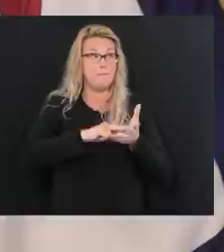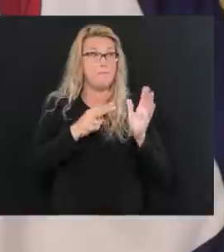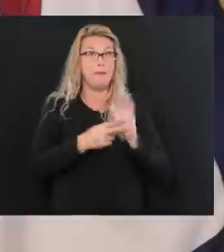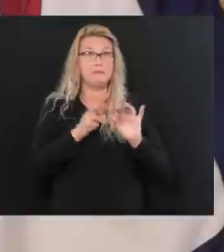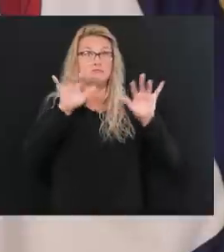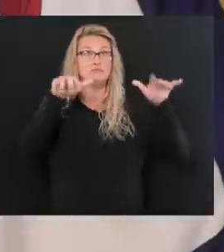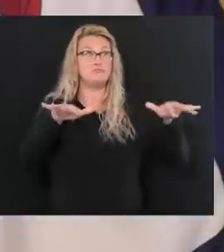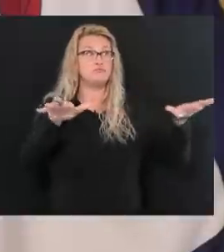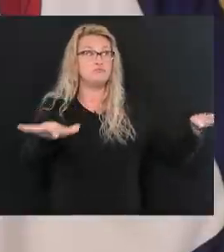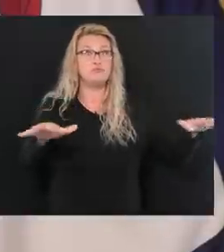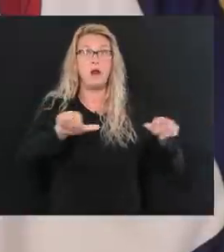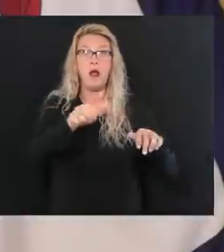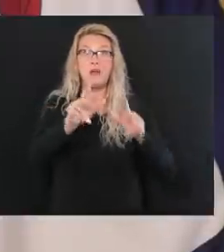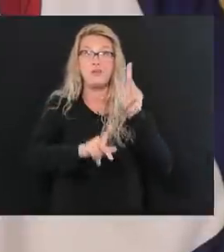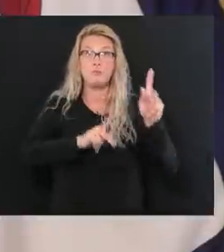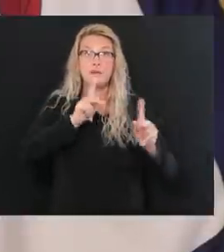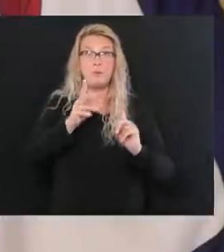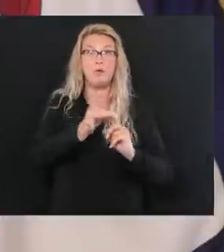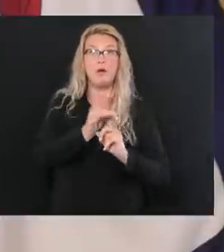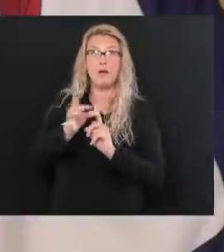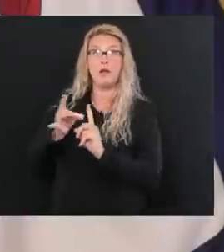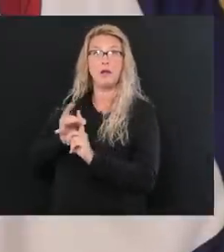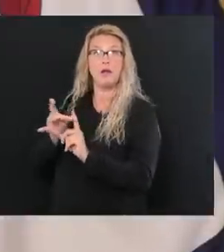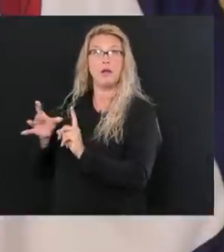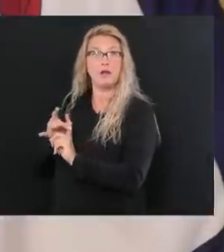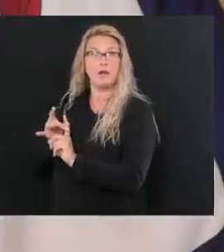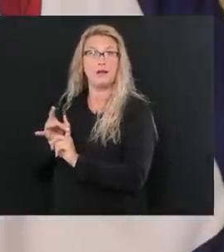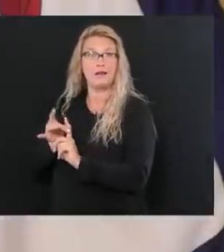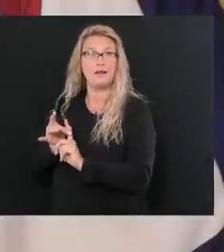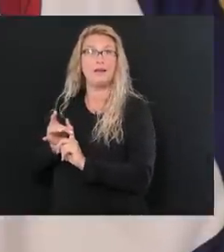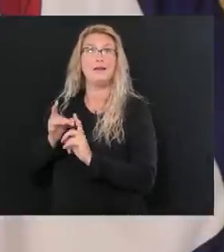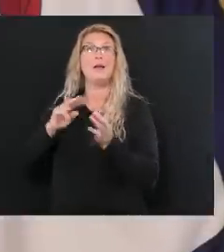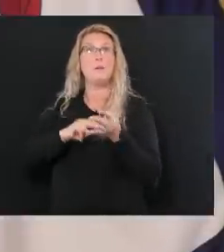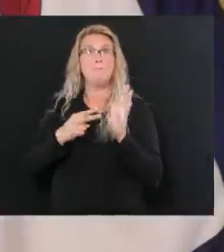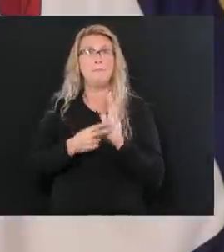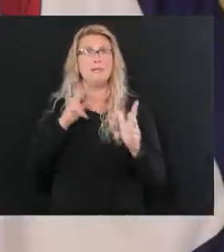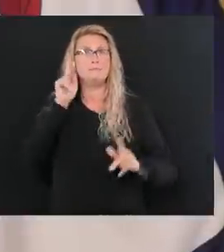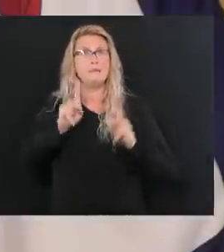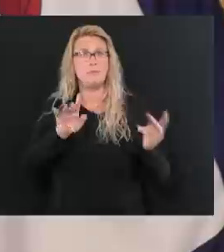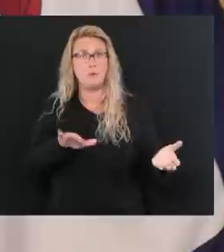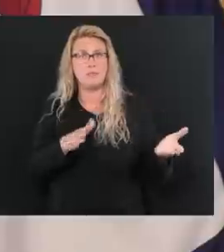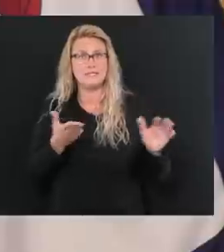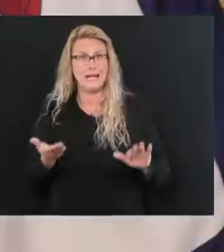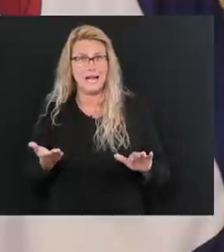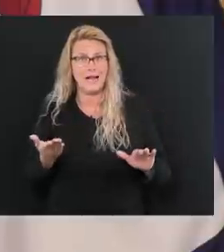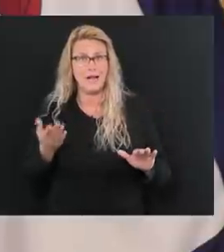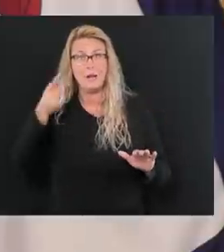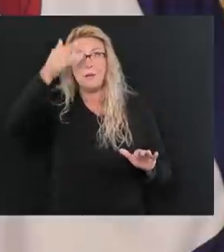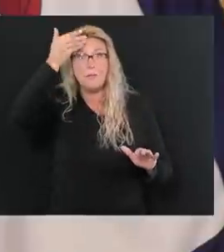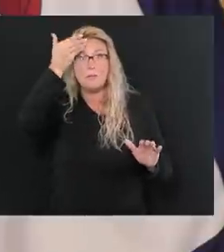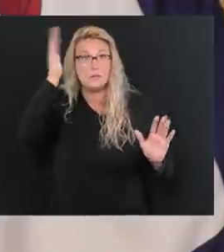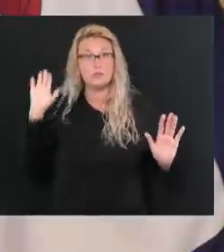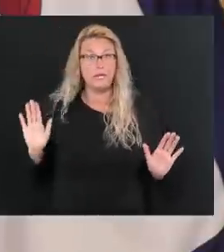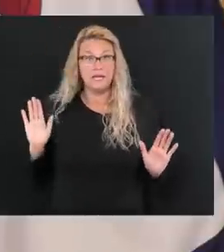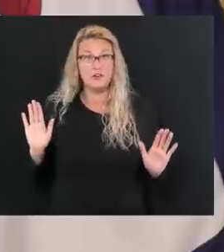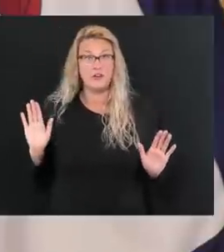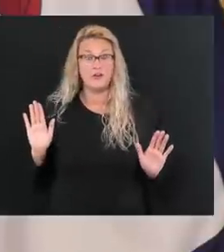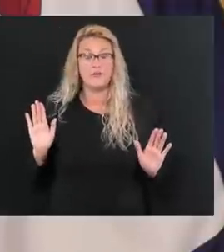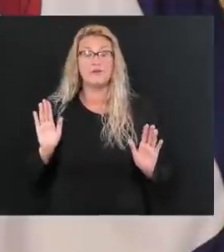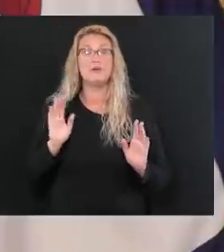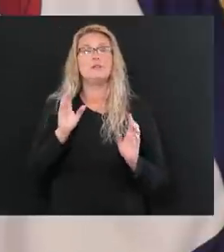and lo and behold, absolutely, we have people die because we don't know. We just don't know.